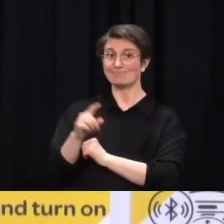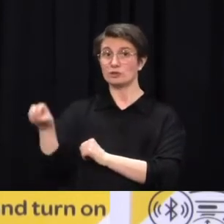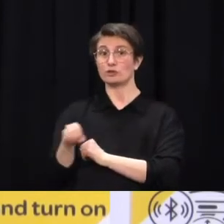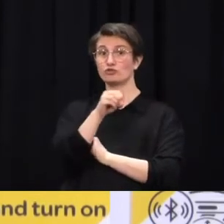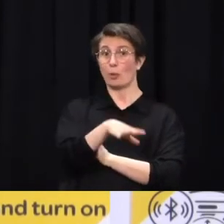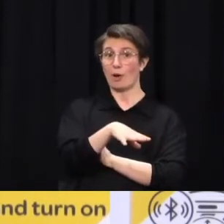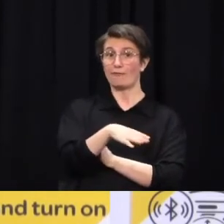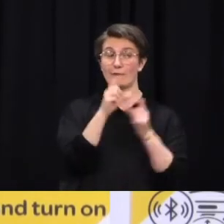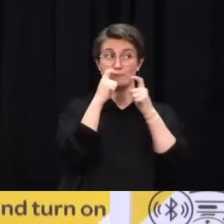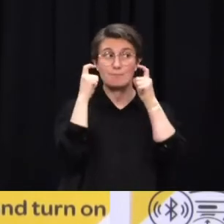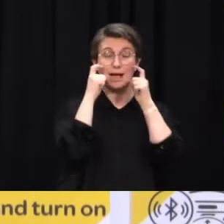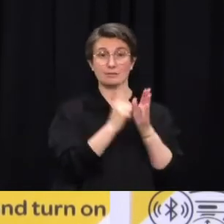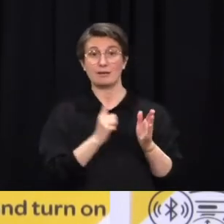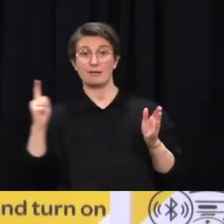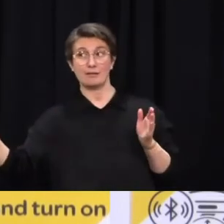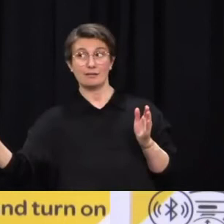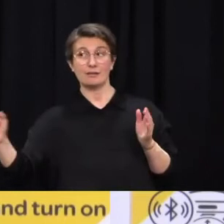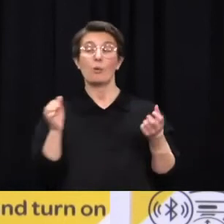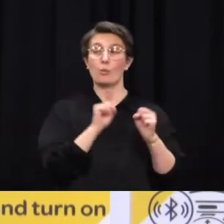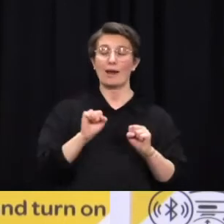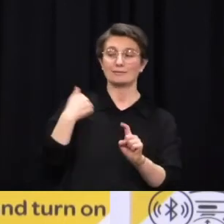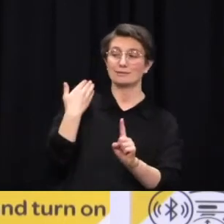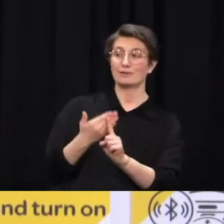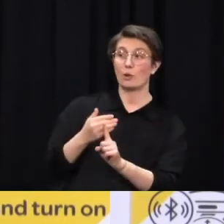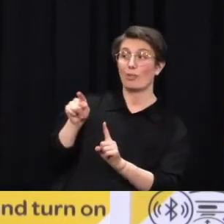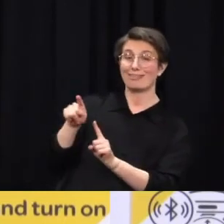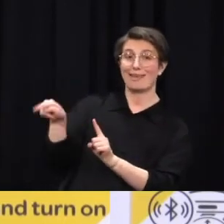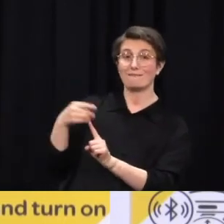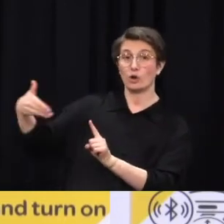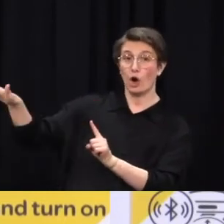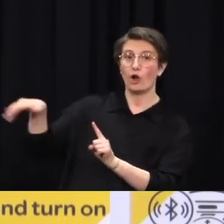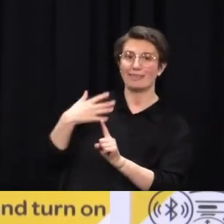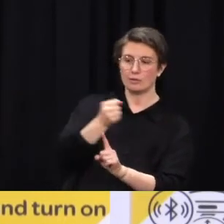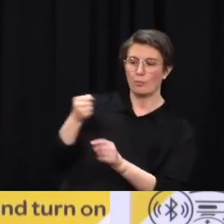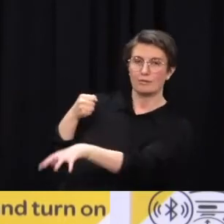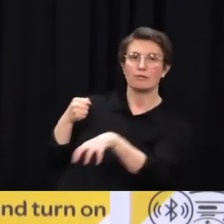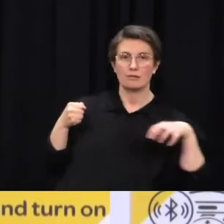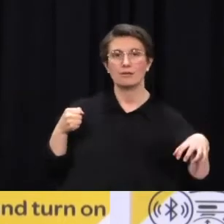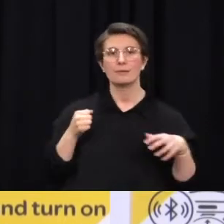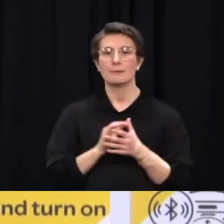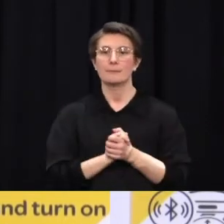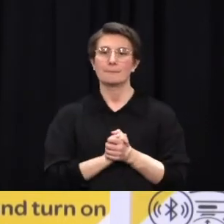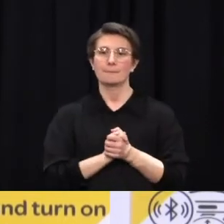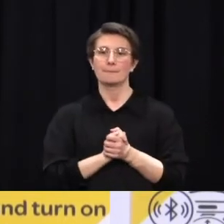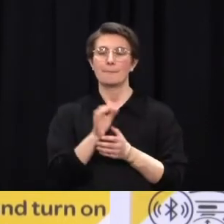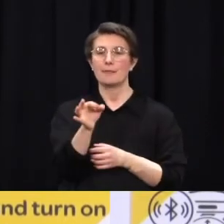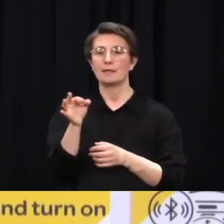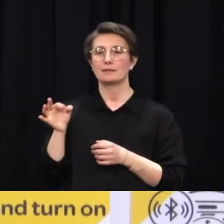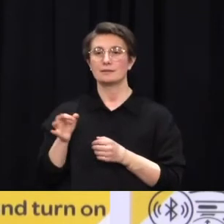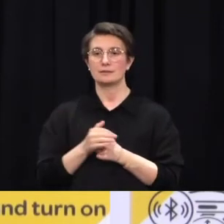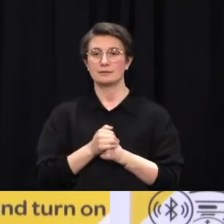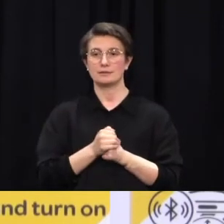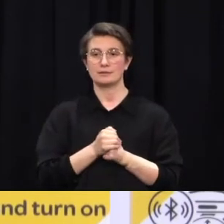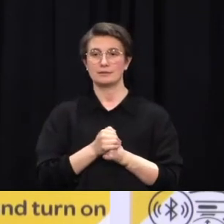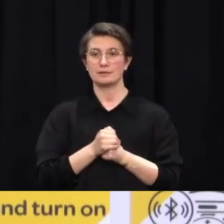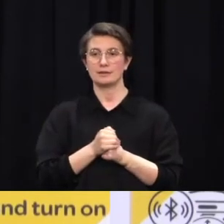Some doctors who haven't been briefed first prior to announcements are getting flooded with calls and questions, such as the 12 year olds